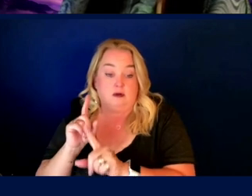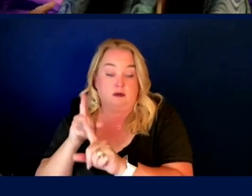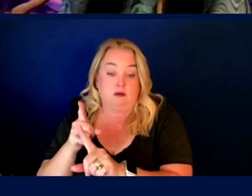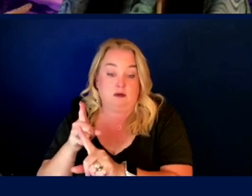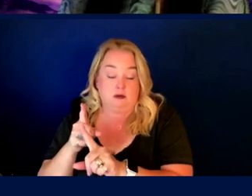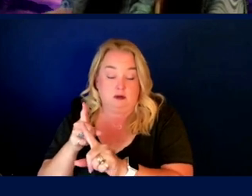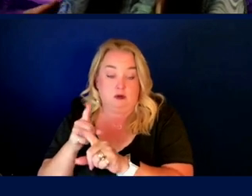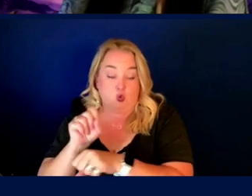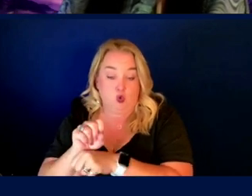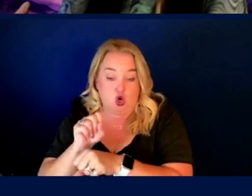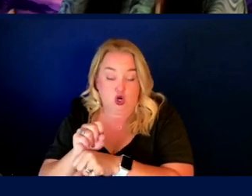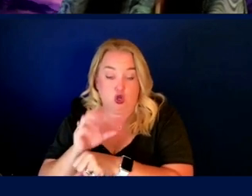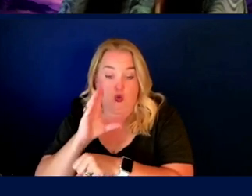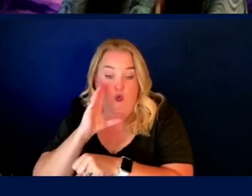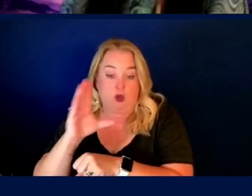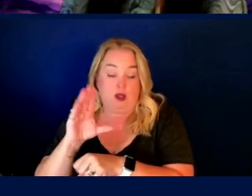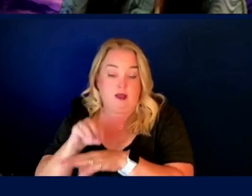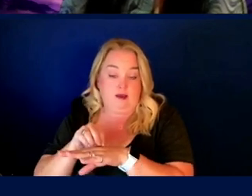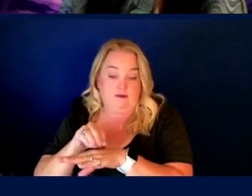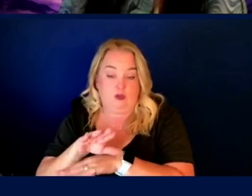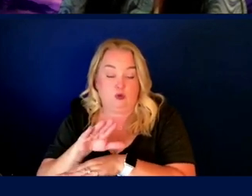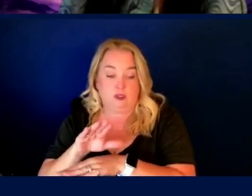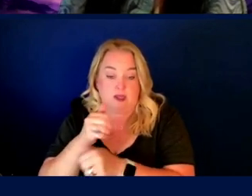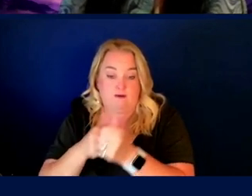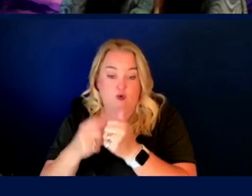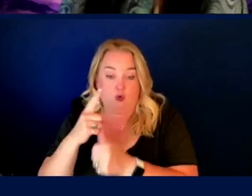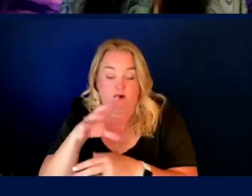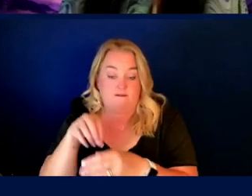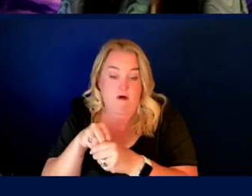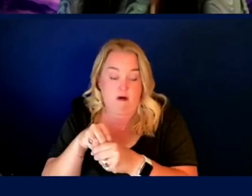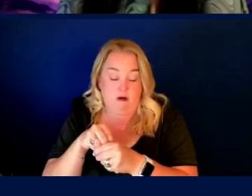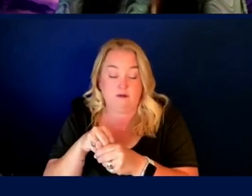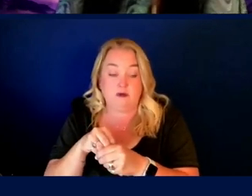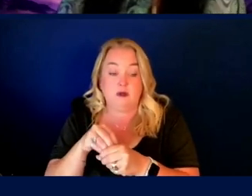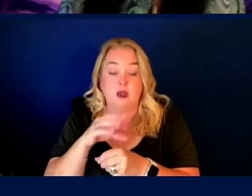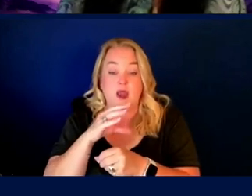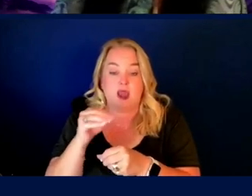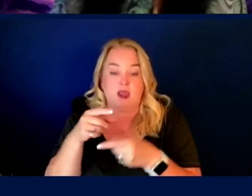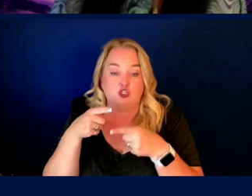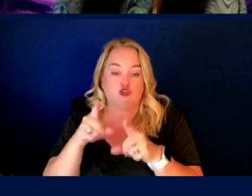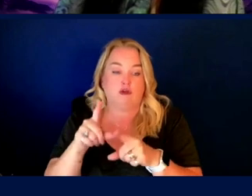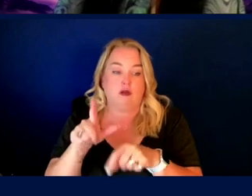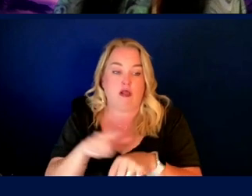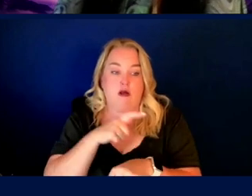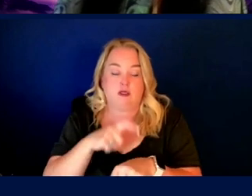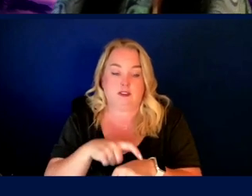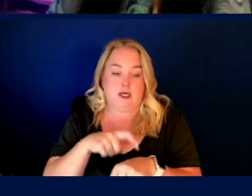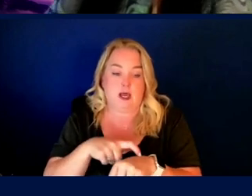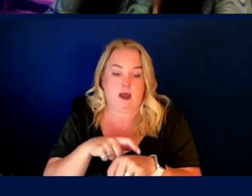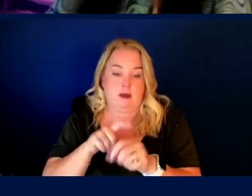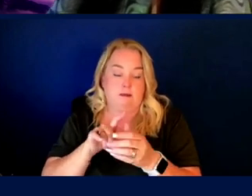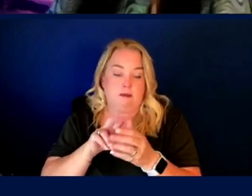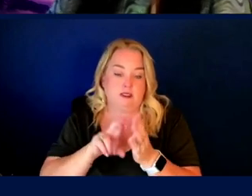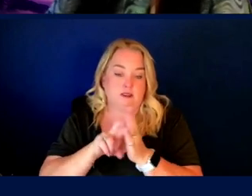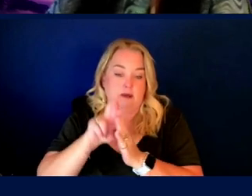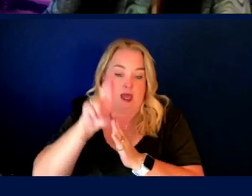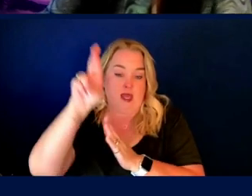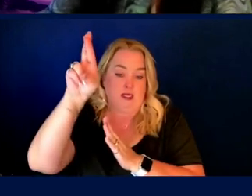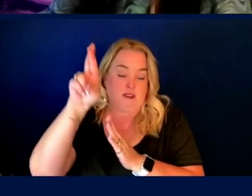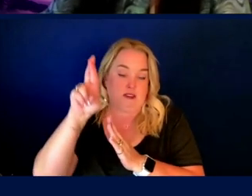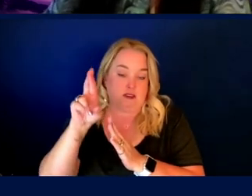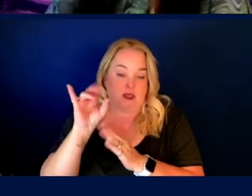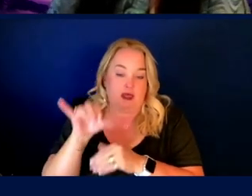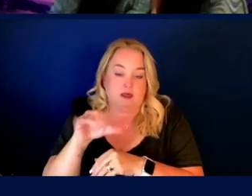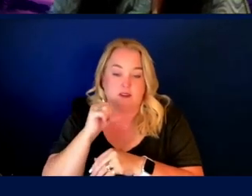to disability as a human factor among everyone involved with the spaceflight effort, especially during long duration spaceflight, uh, which has not happened as